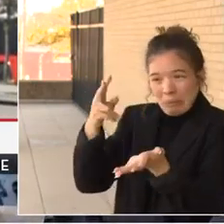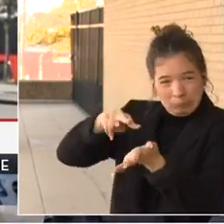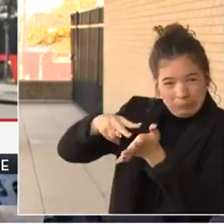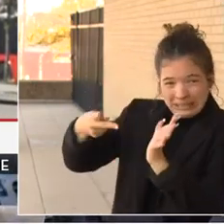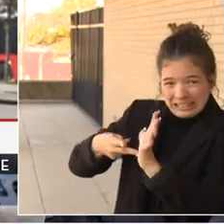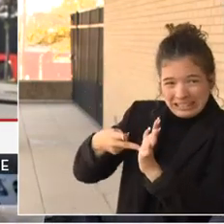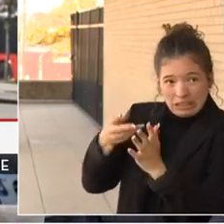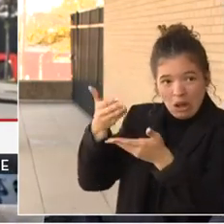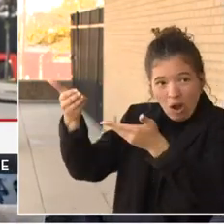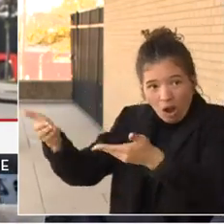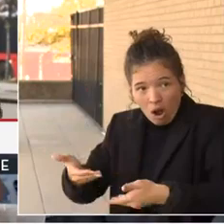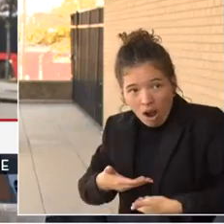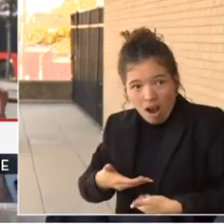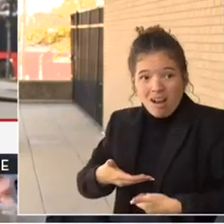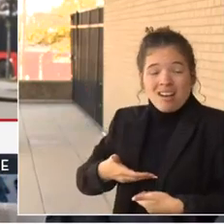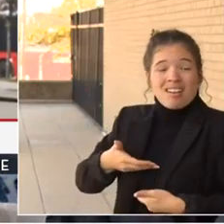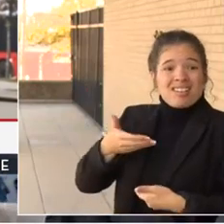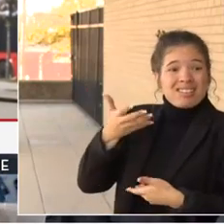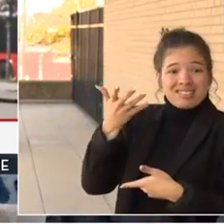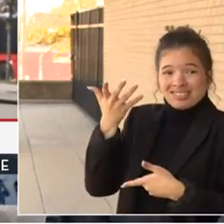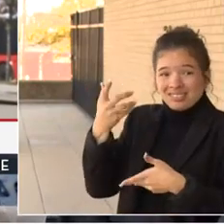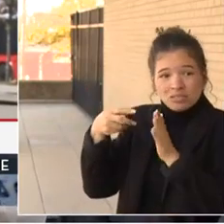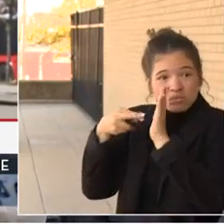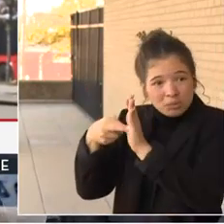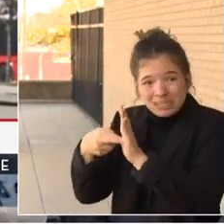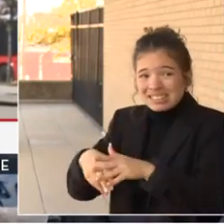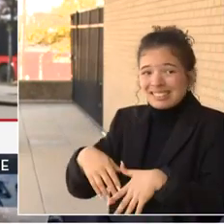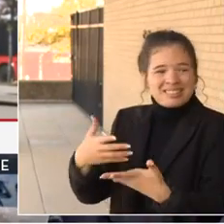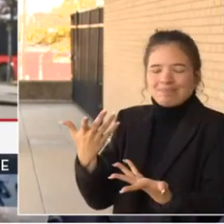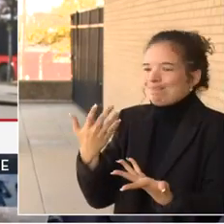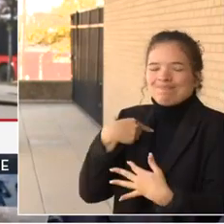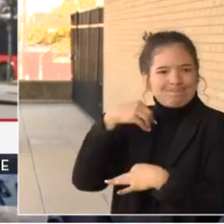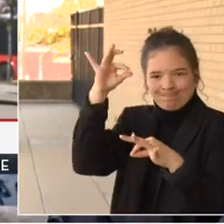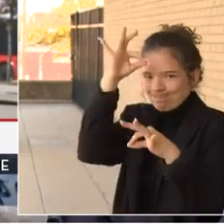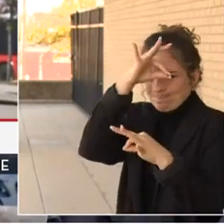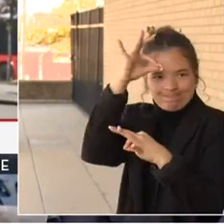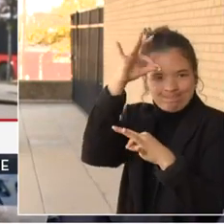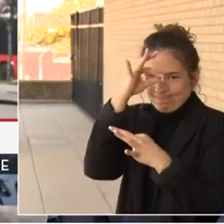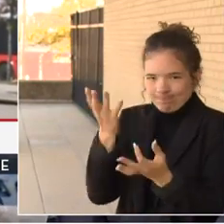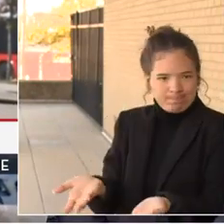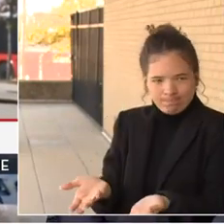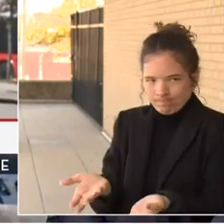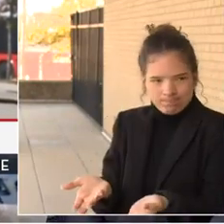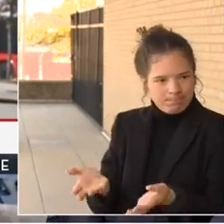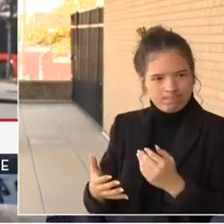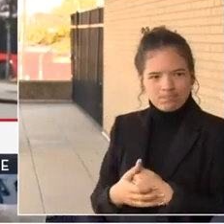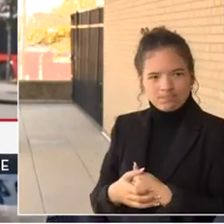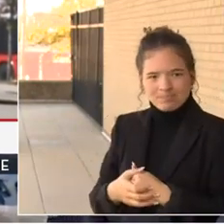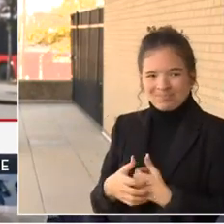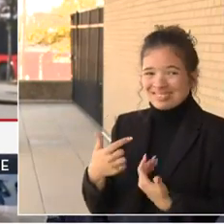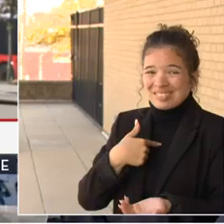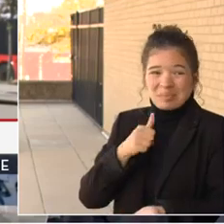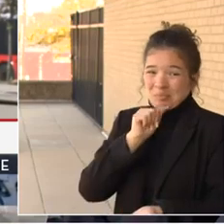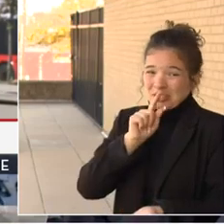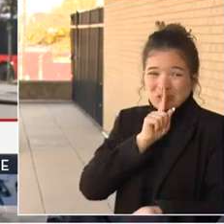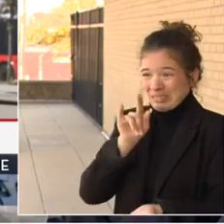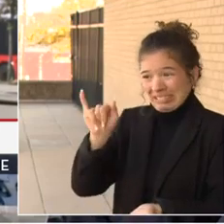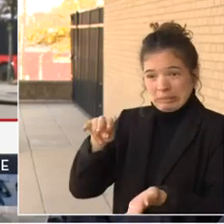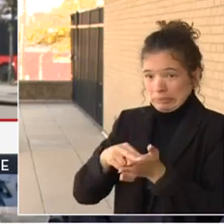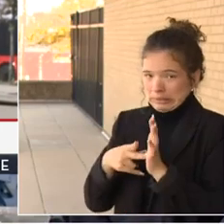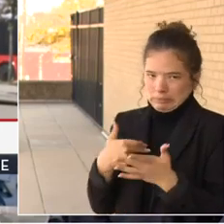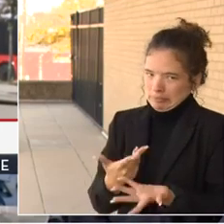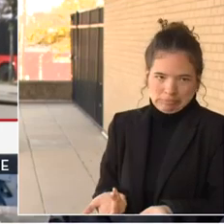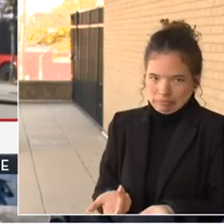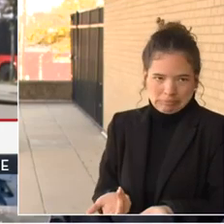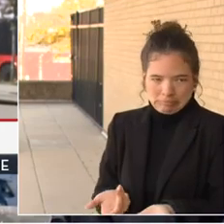of representative to work on transactions. So I'm not sure what that means. But we do know